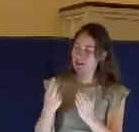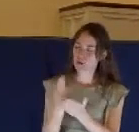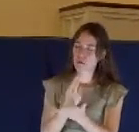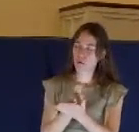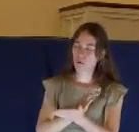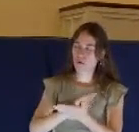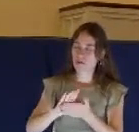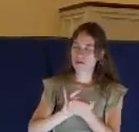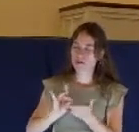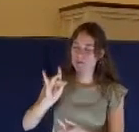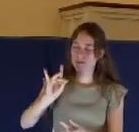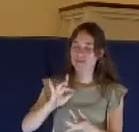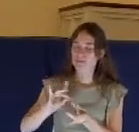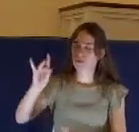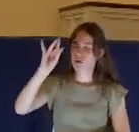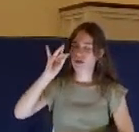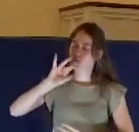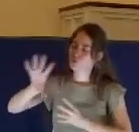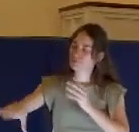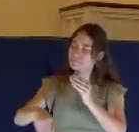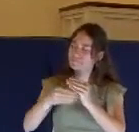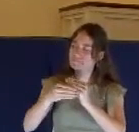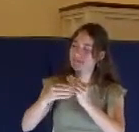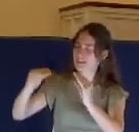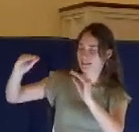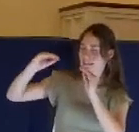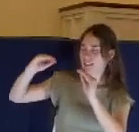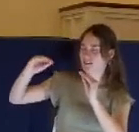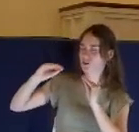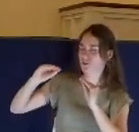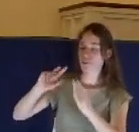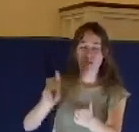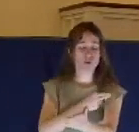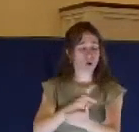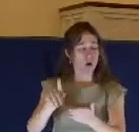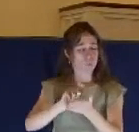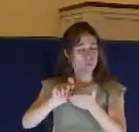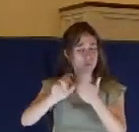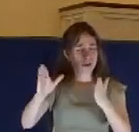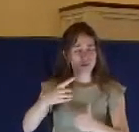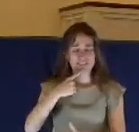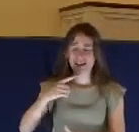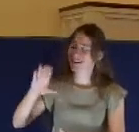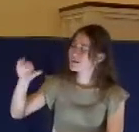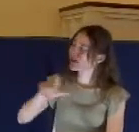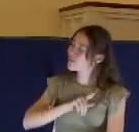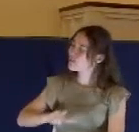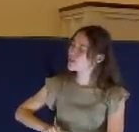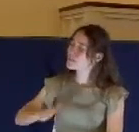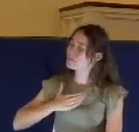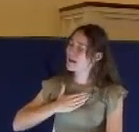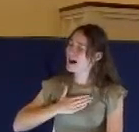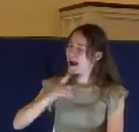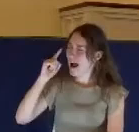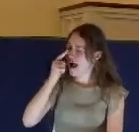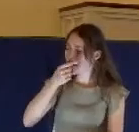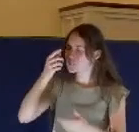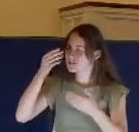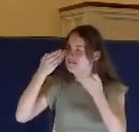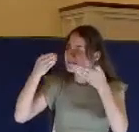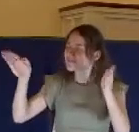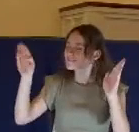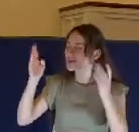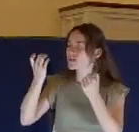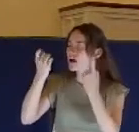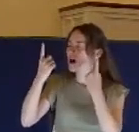Spirit. As the psalmist prayed, Open thou mine eyes, that I might behold wonderful things out of your word. And we pray that you'll do that